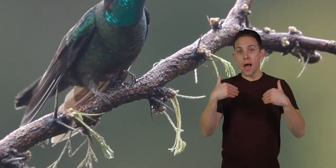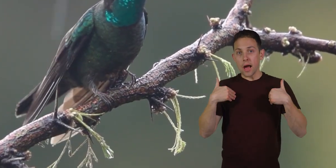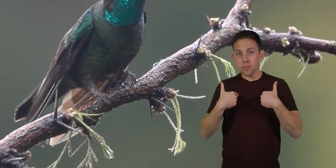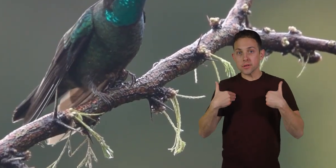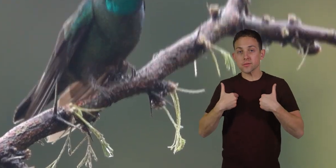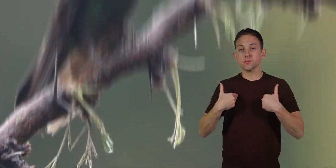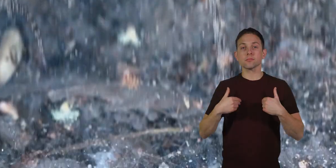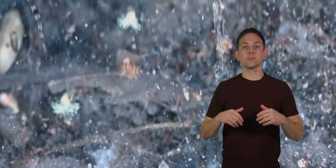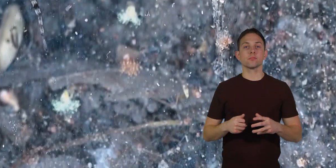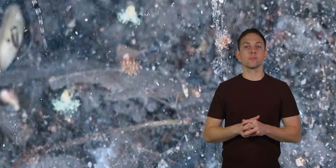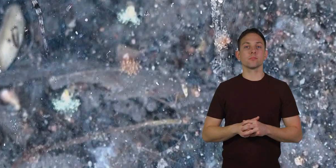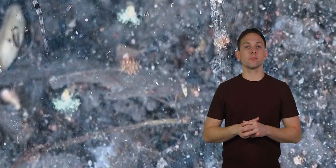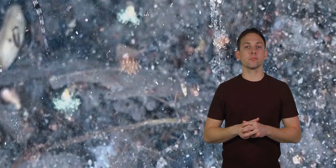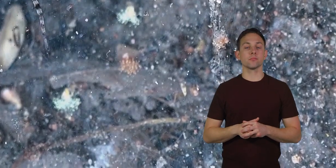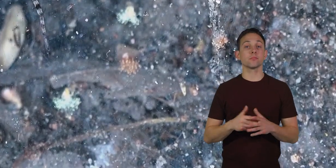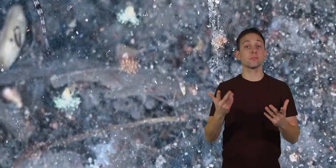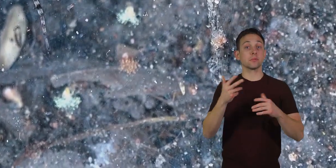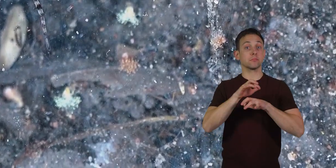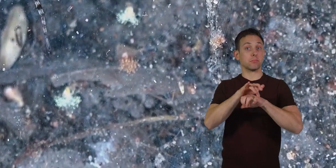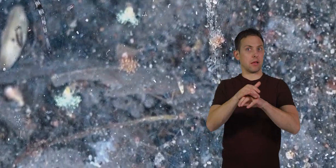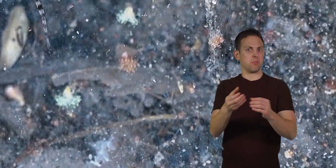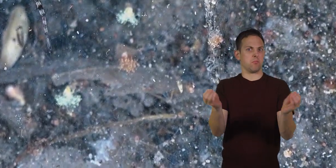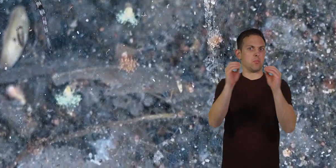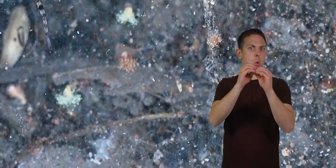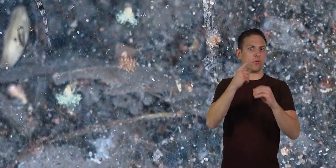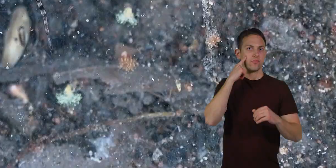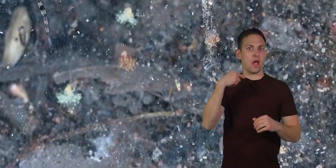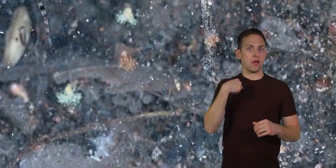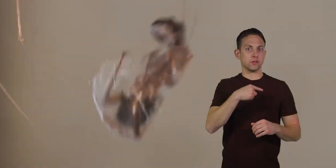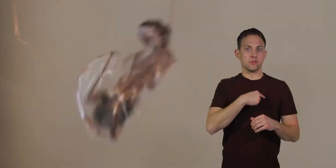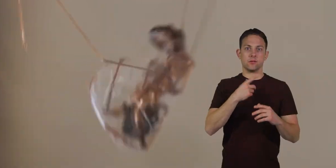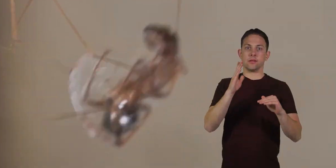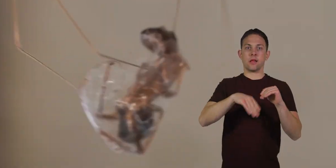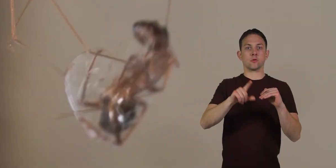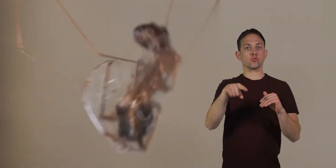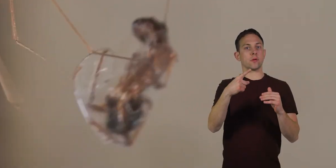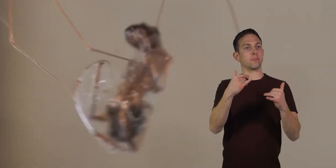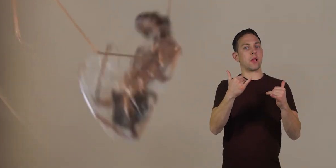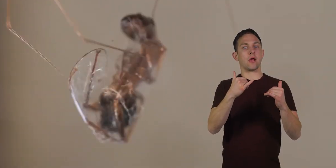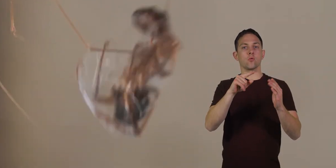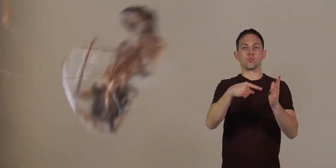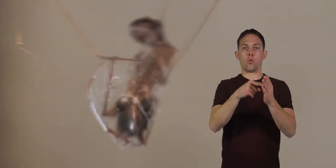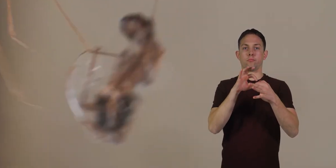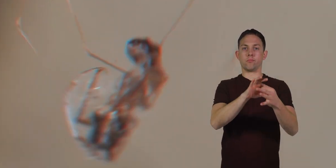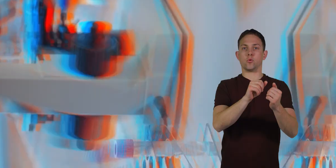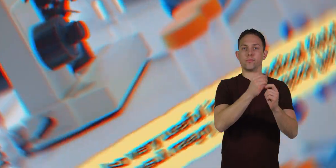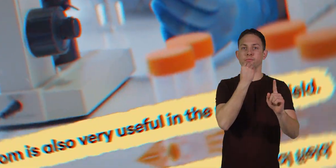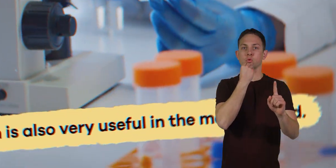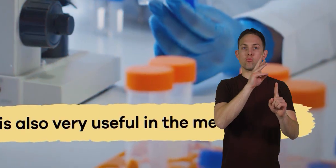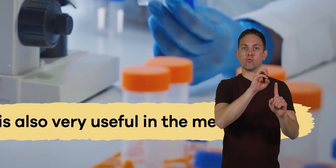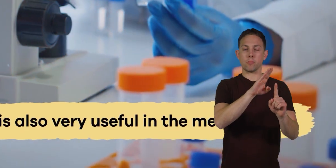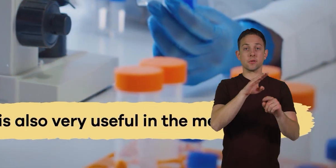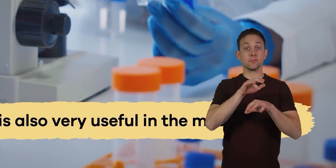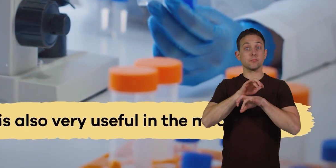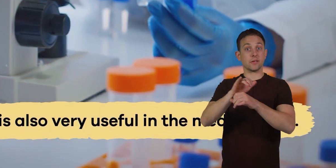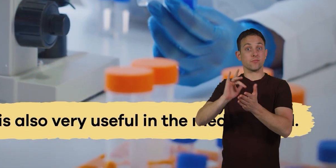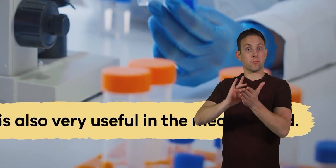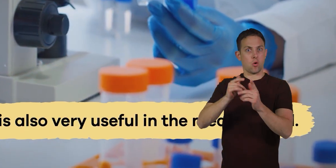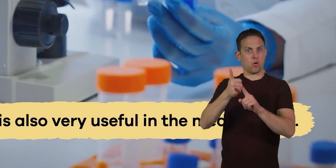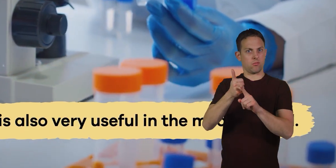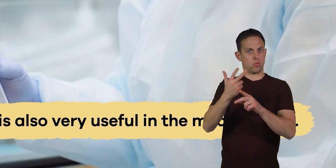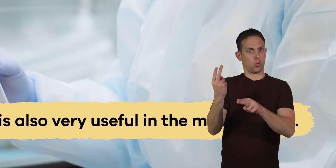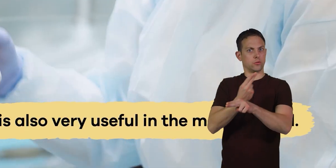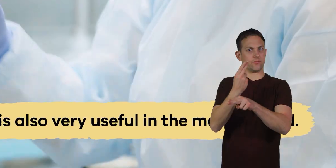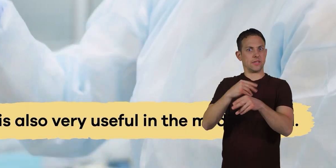small animals. But spiders do more for us than just play a vital role in the food web. Spider venom is